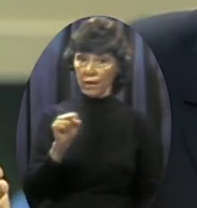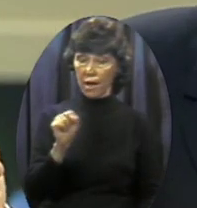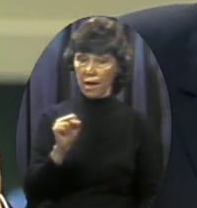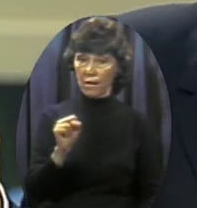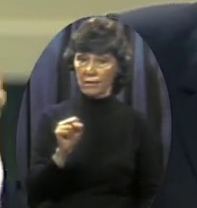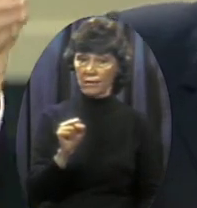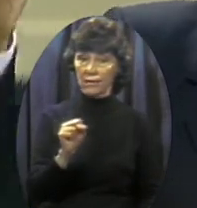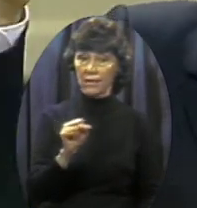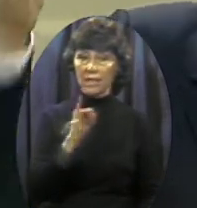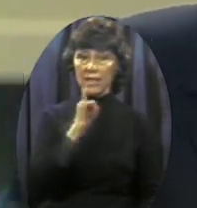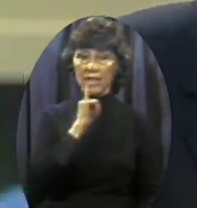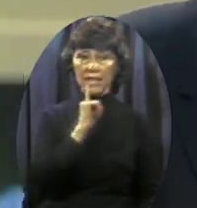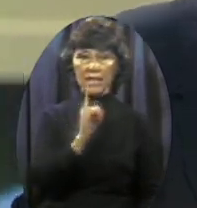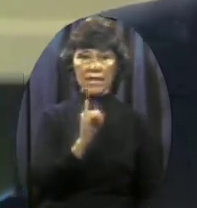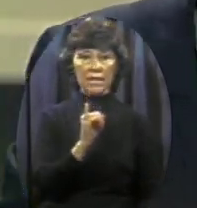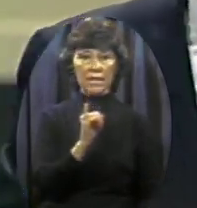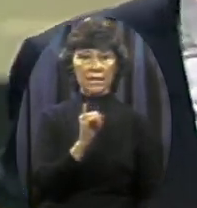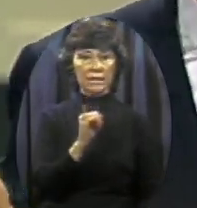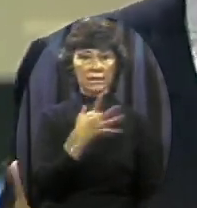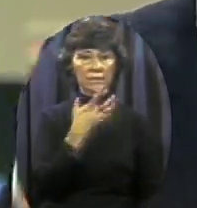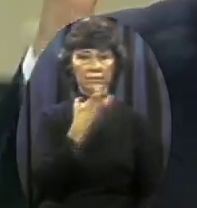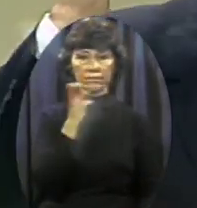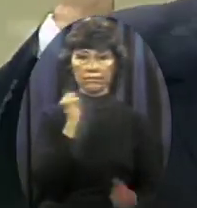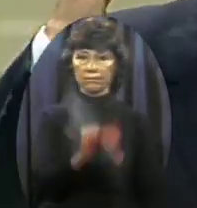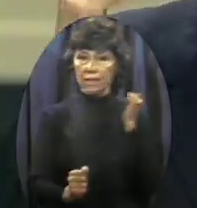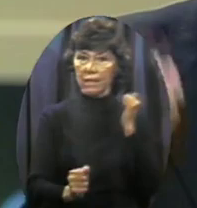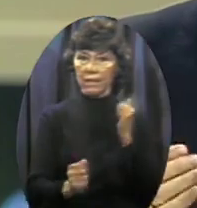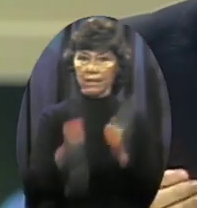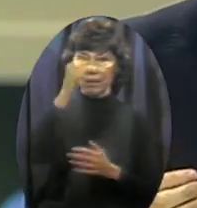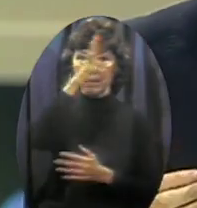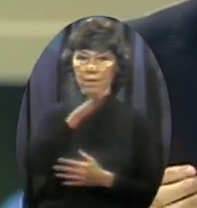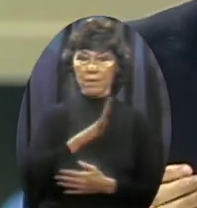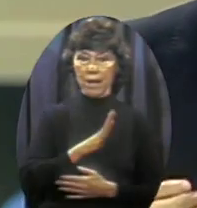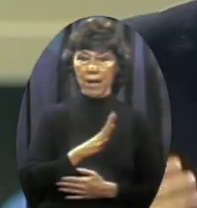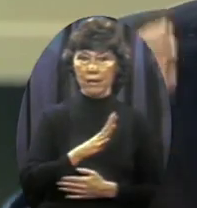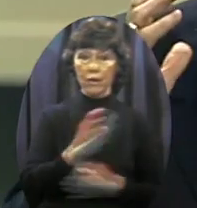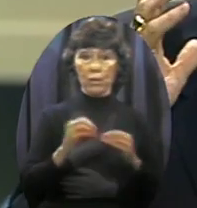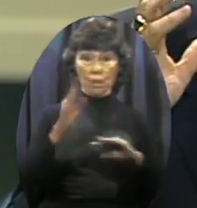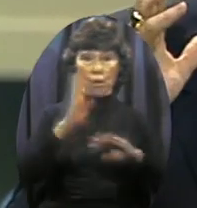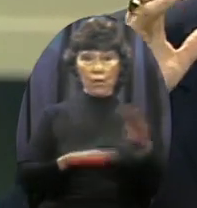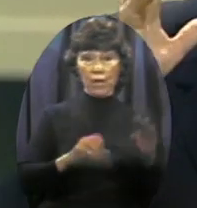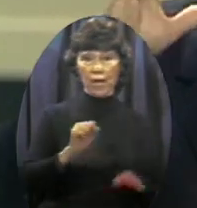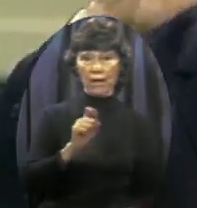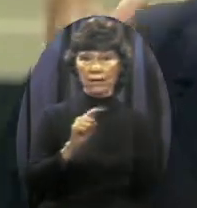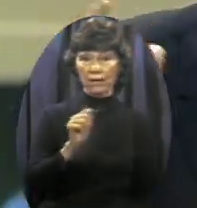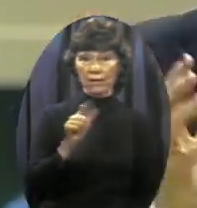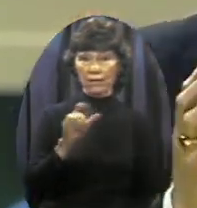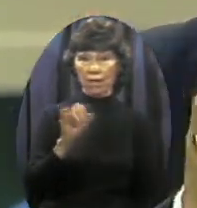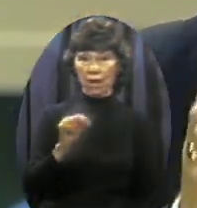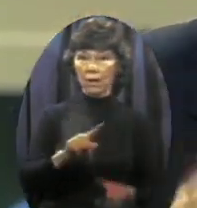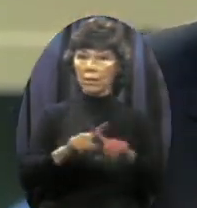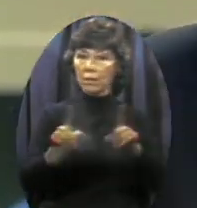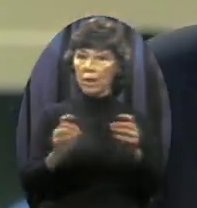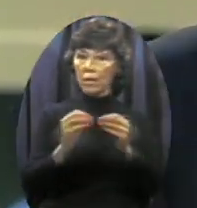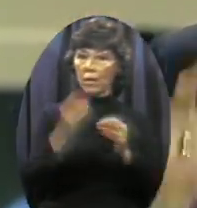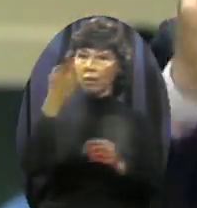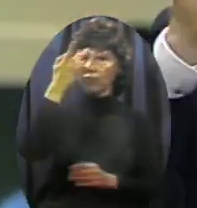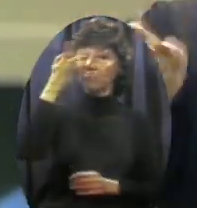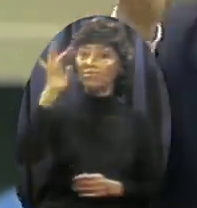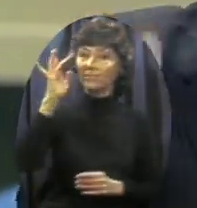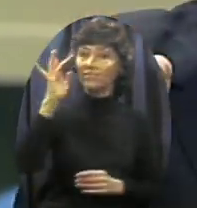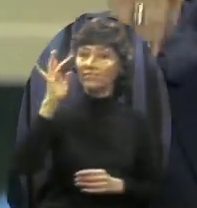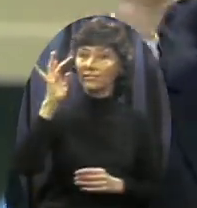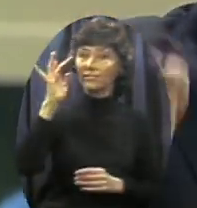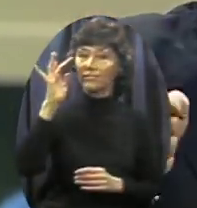As was Stalin And yet far more intelligent And far more up on the facts of what is happening